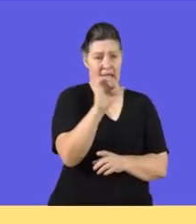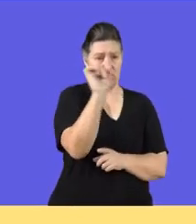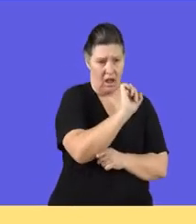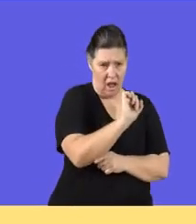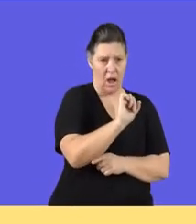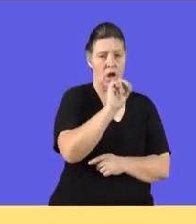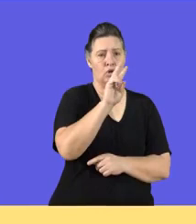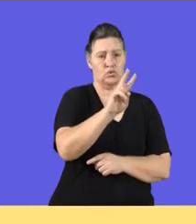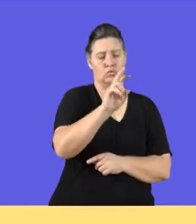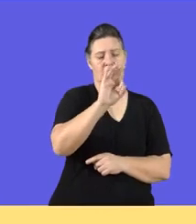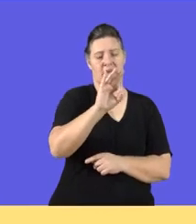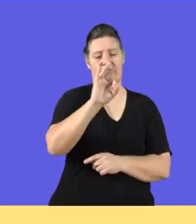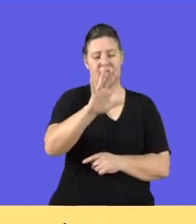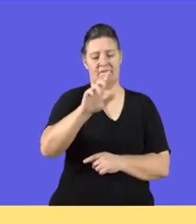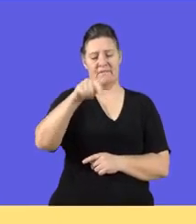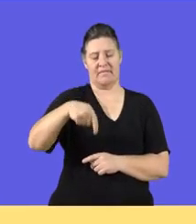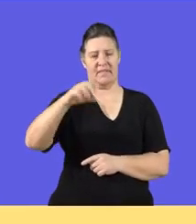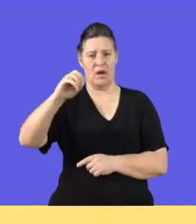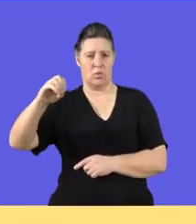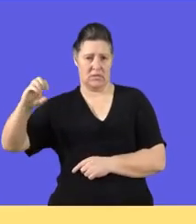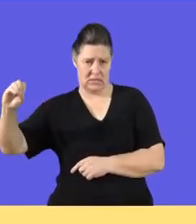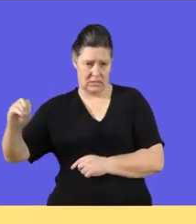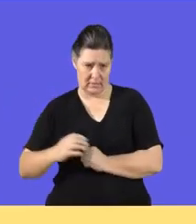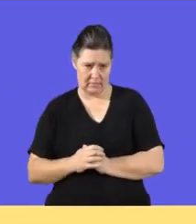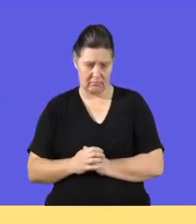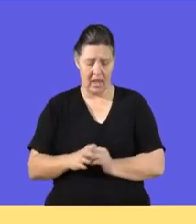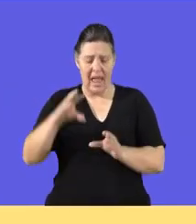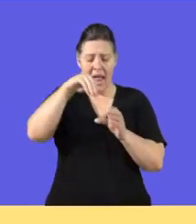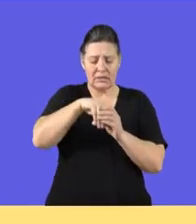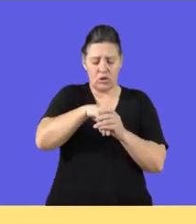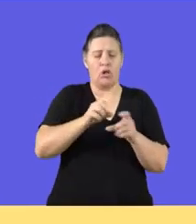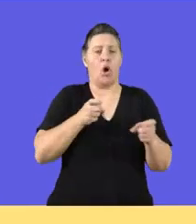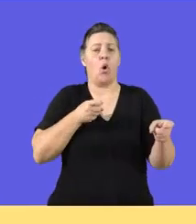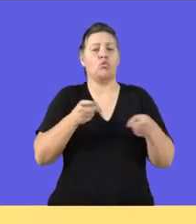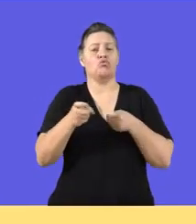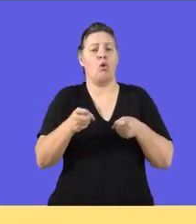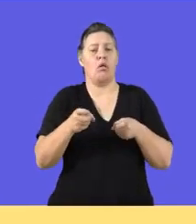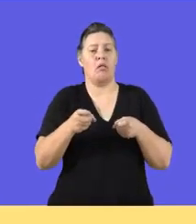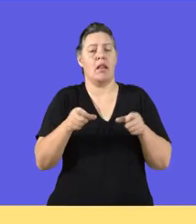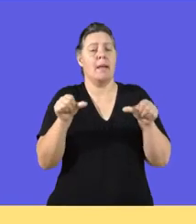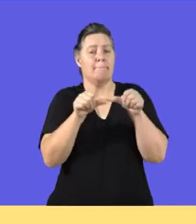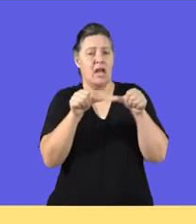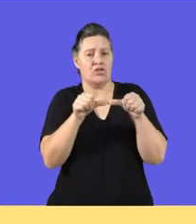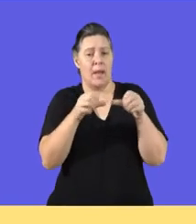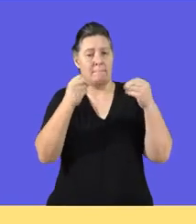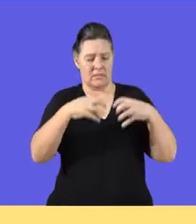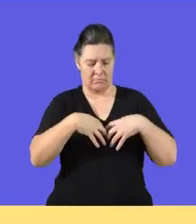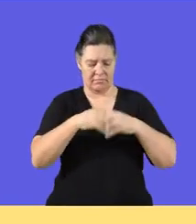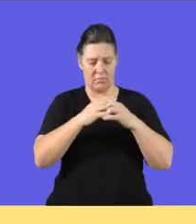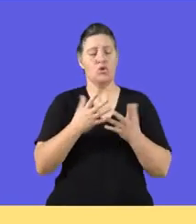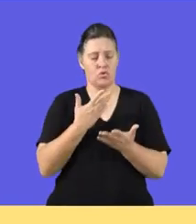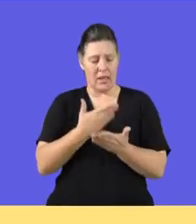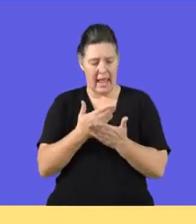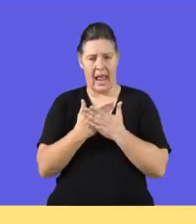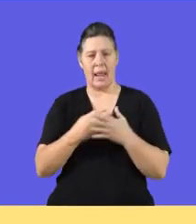,000. That is per vehicle. What internal control measures can the business put in place to